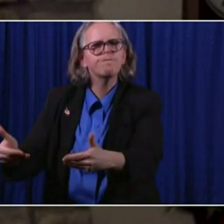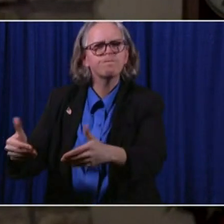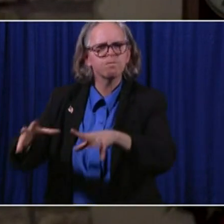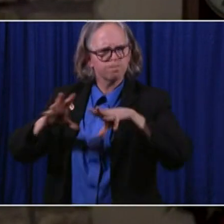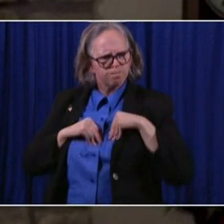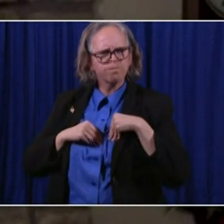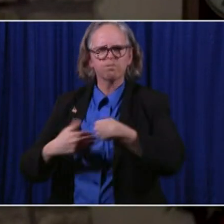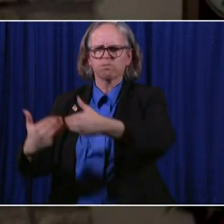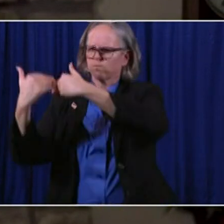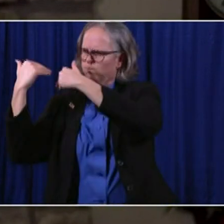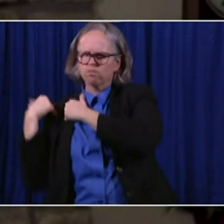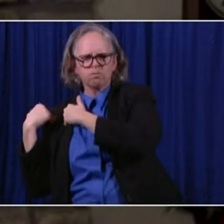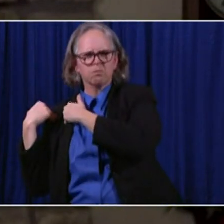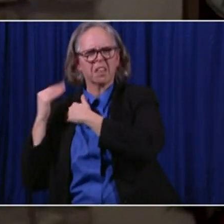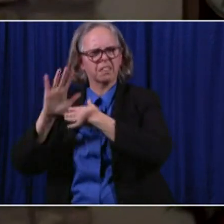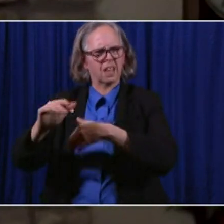people.